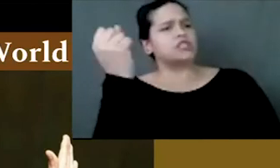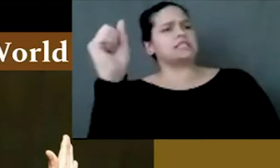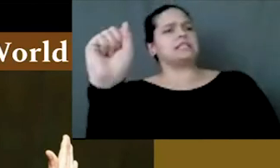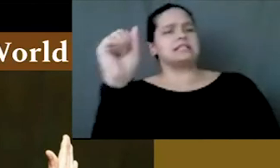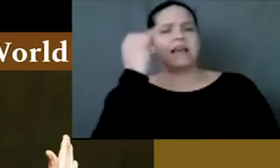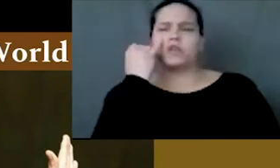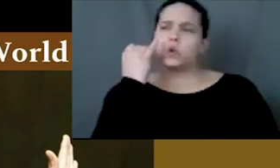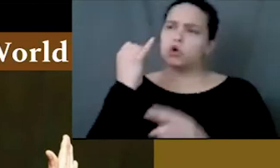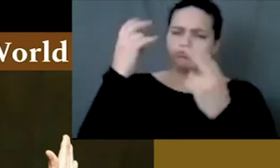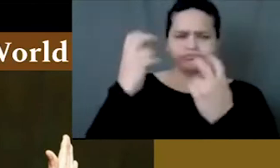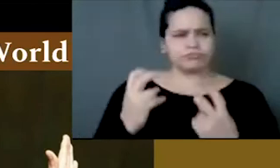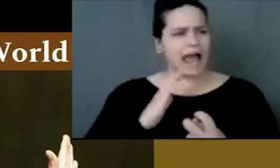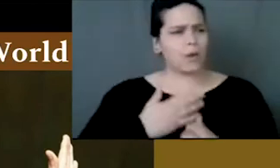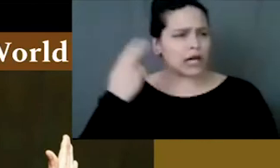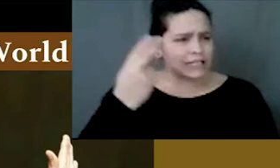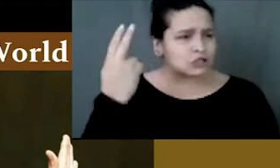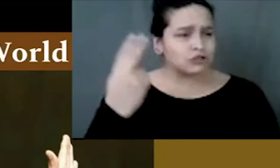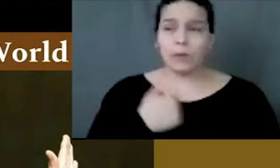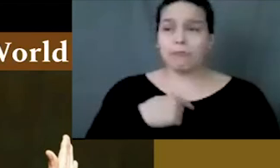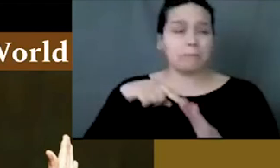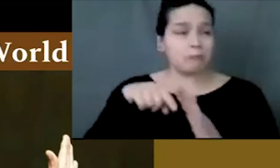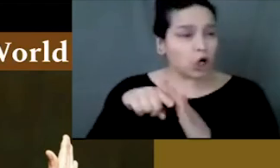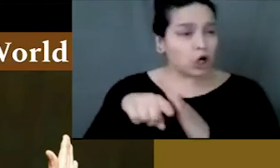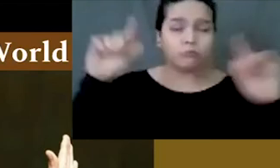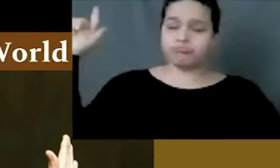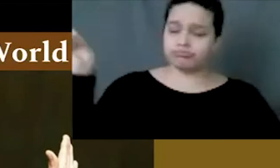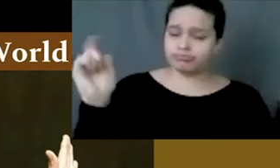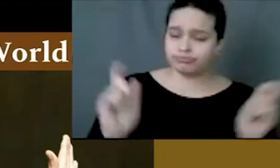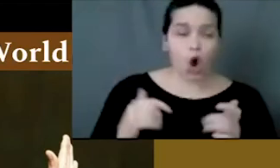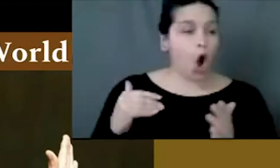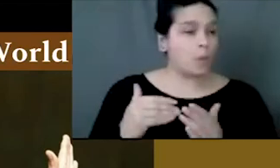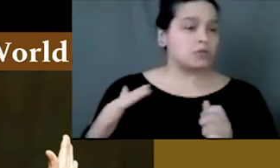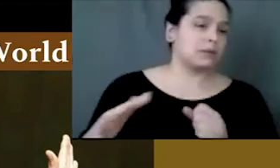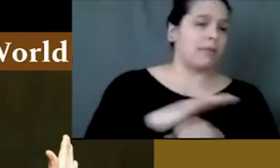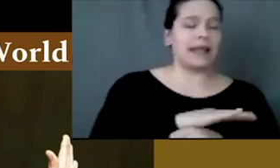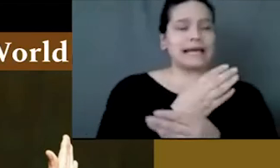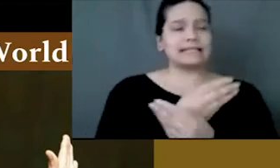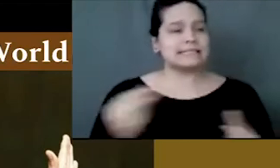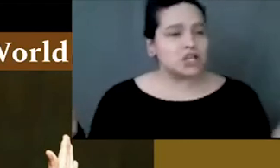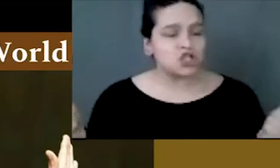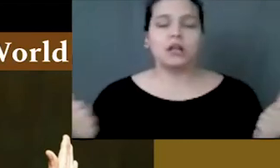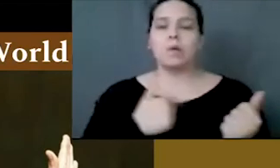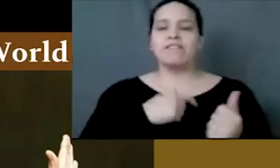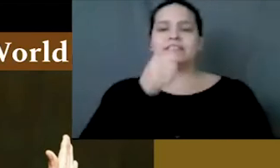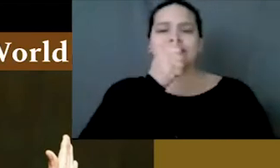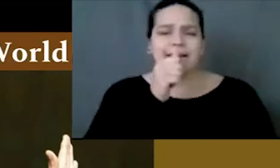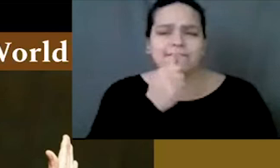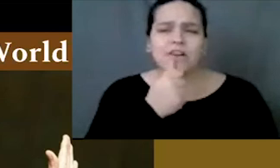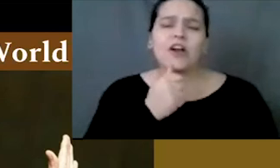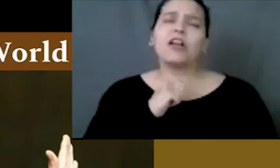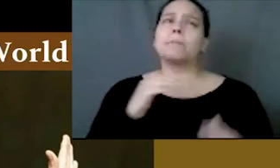You know, when you look at everything that indigenous people have been through, you know, we've been murdered almost to the point of complete extinction